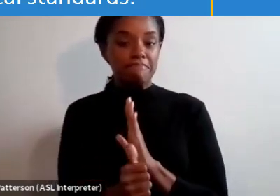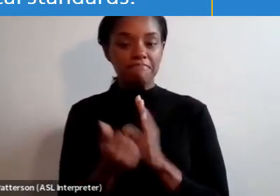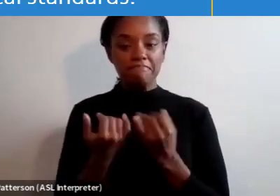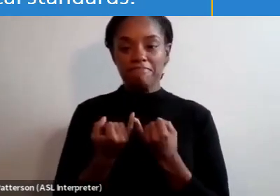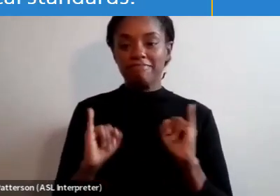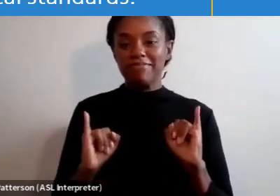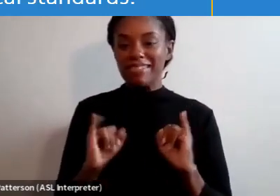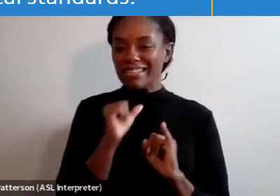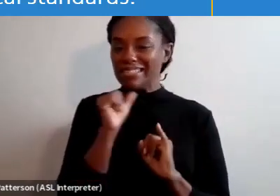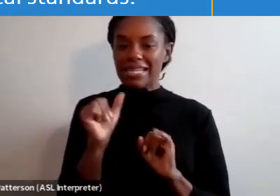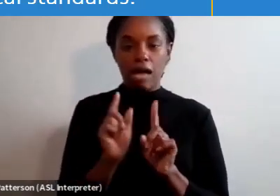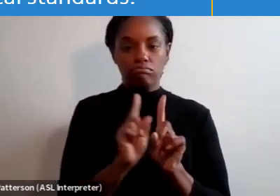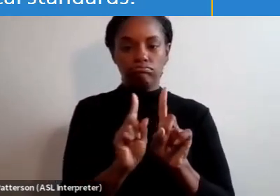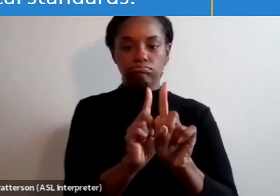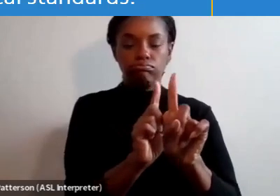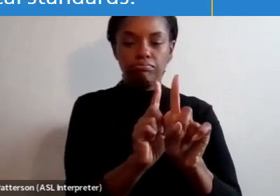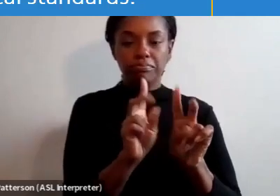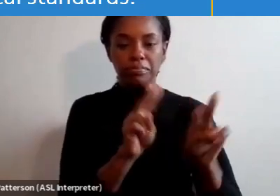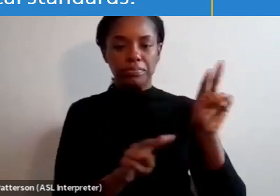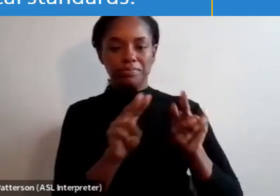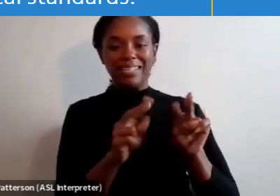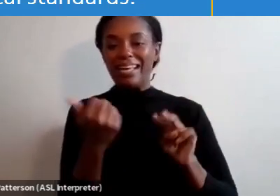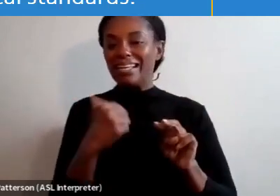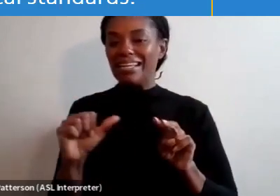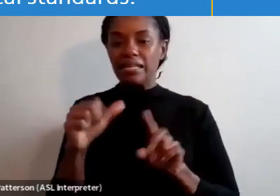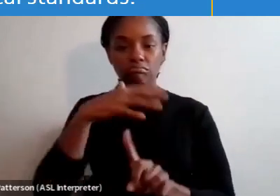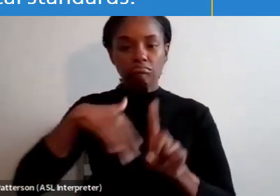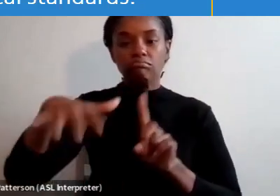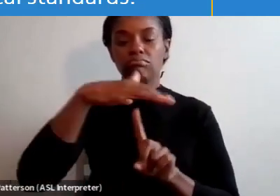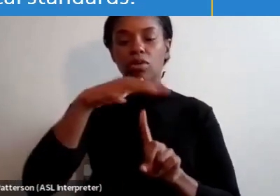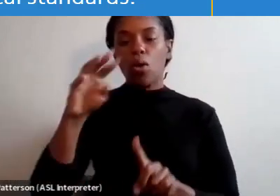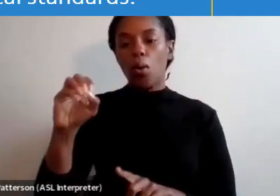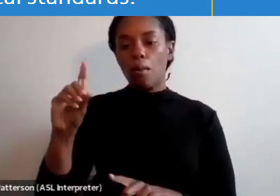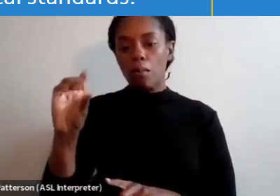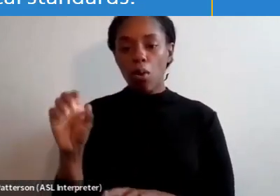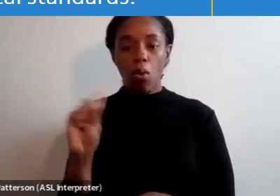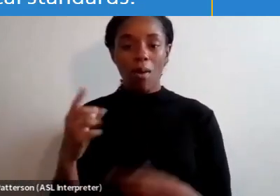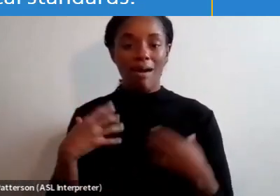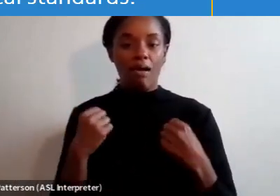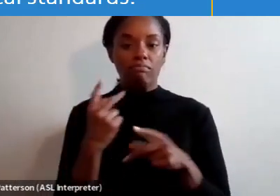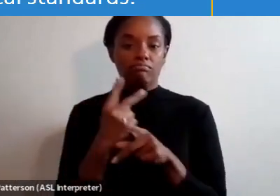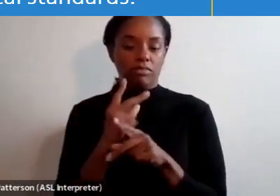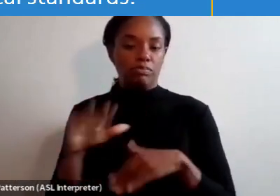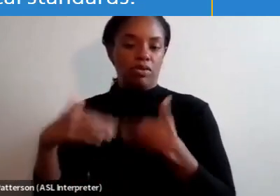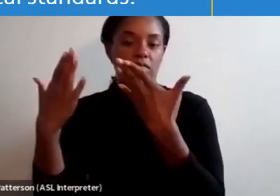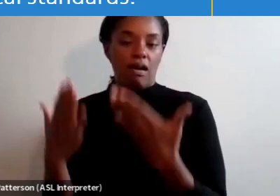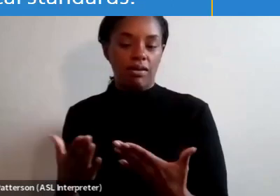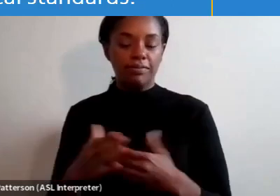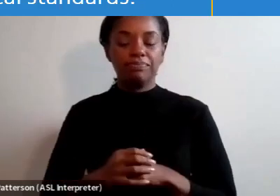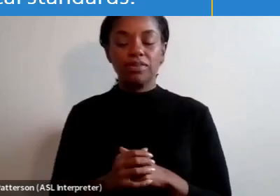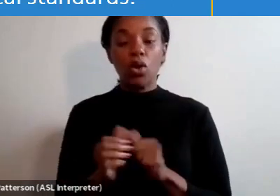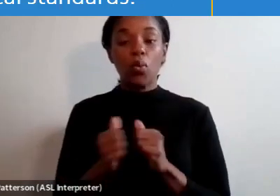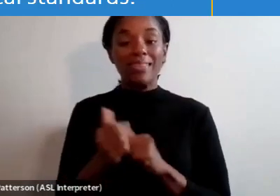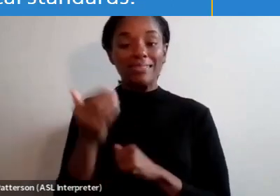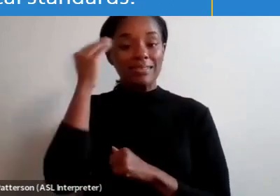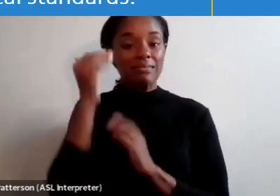and unsupervised in any setting and in any modality where healthcare is provided, with the knowledge, skill, and